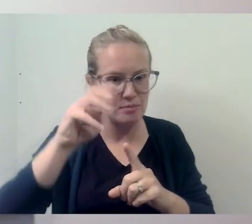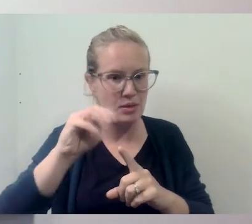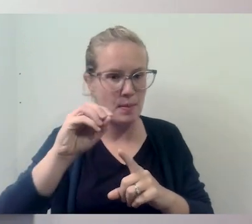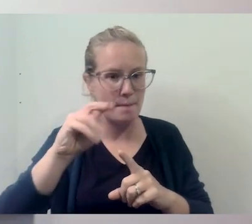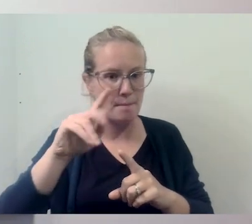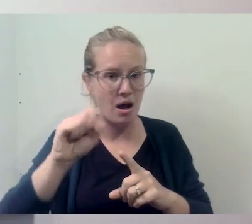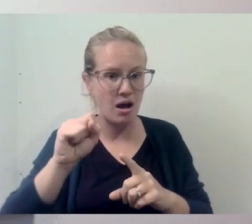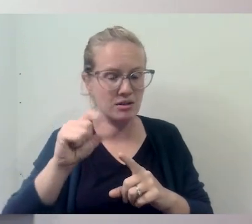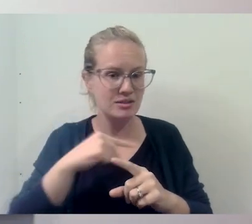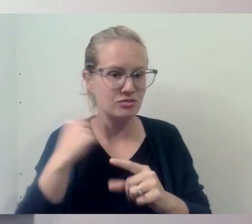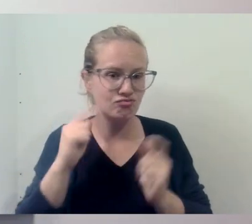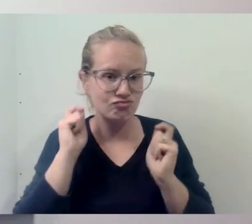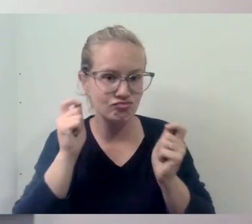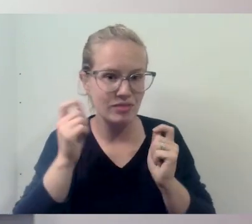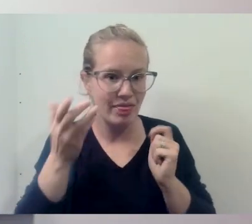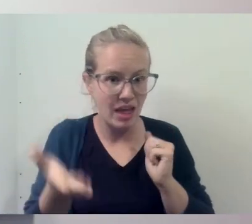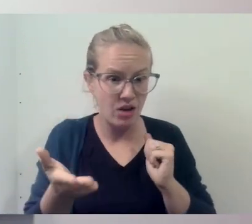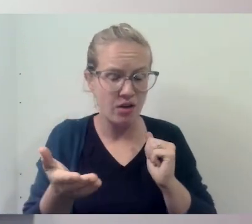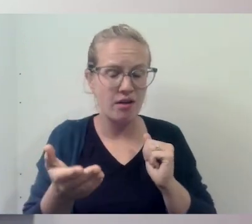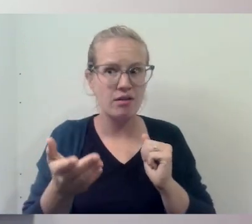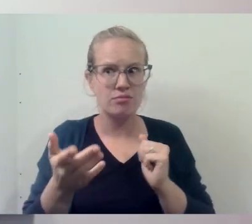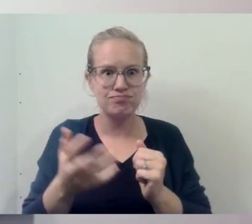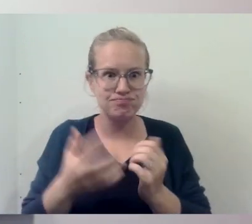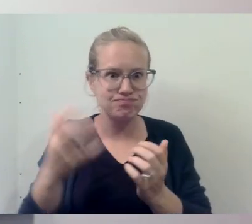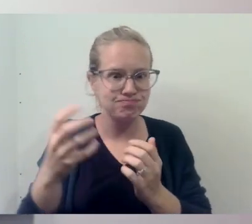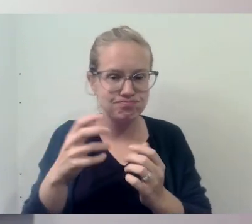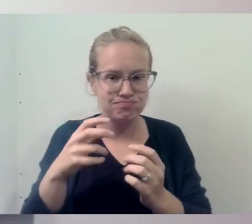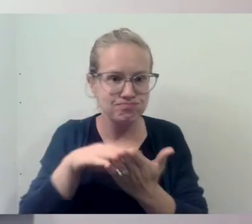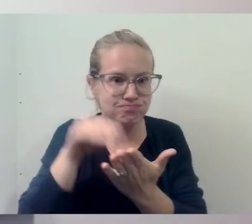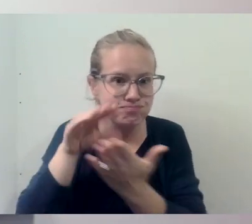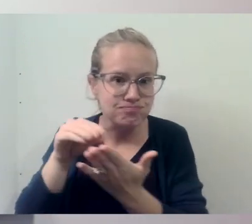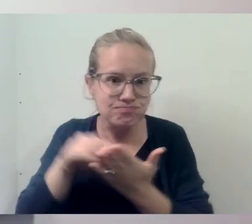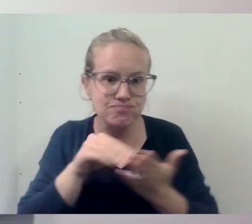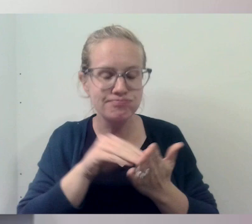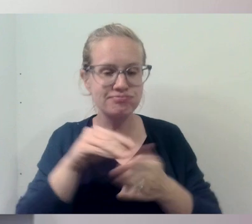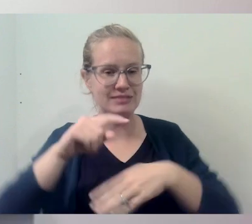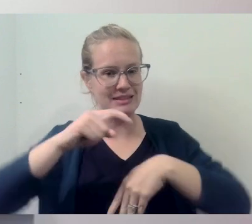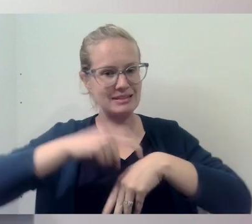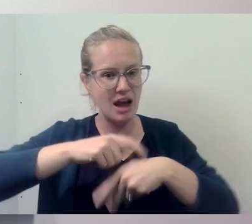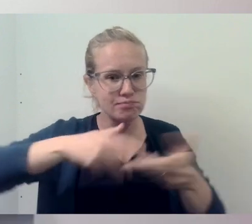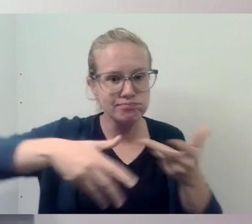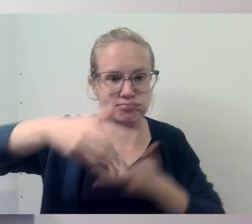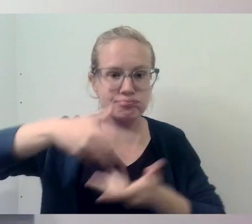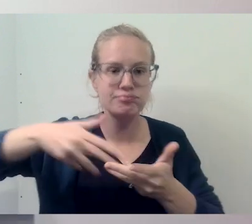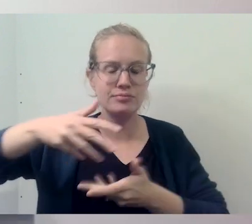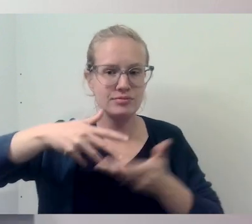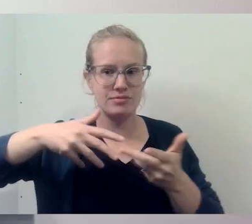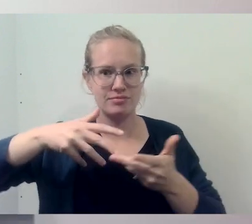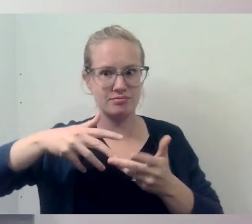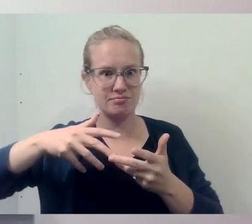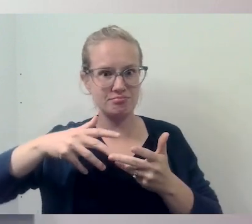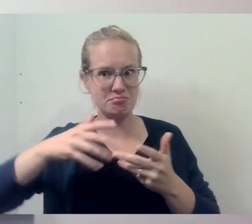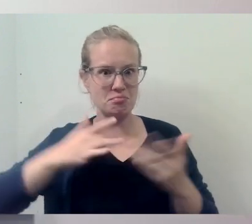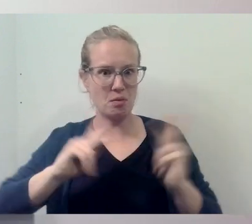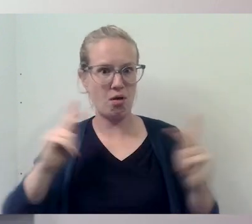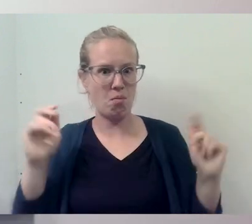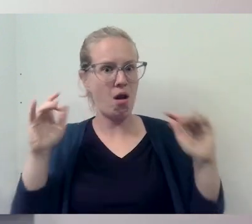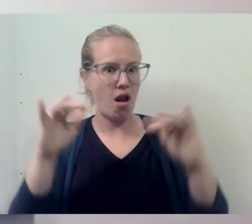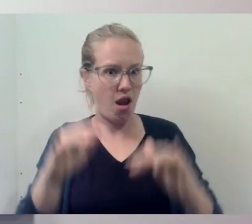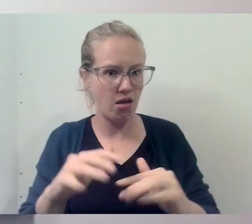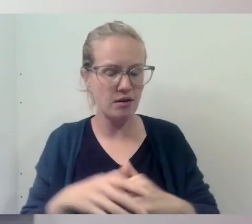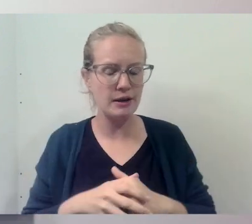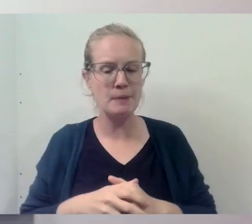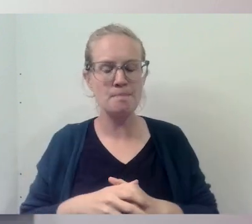and of the time as well. And a lot of people